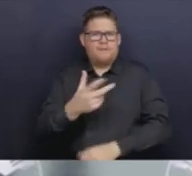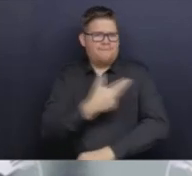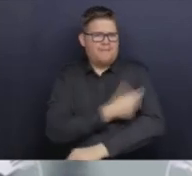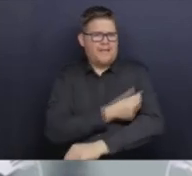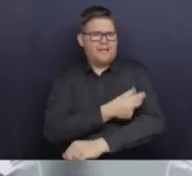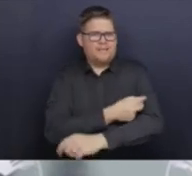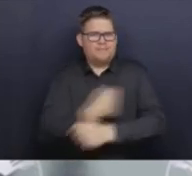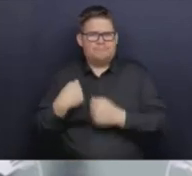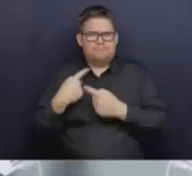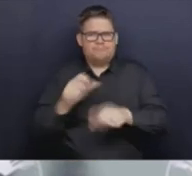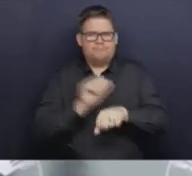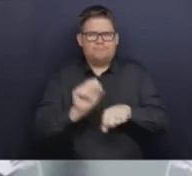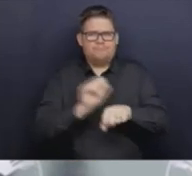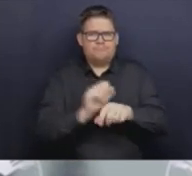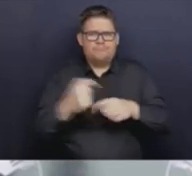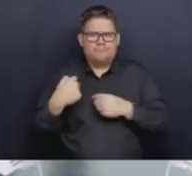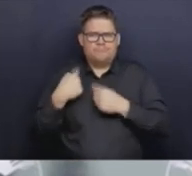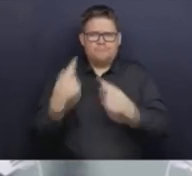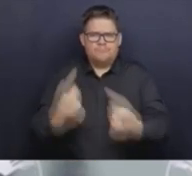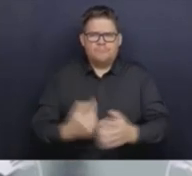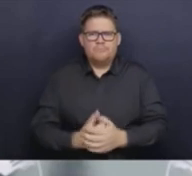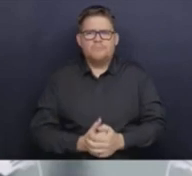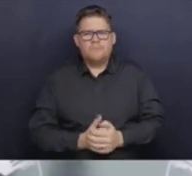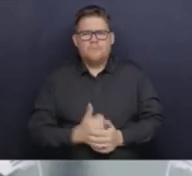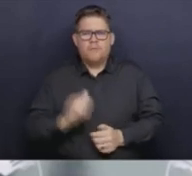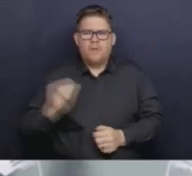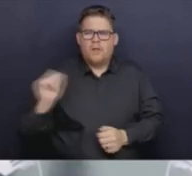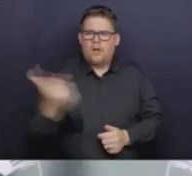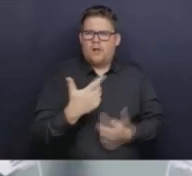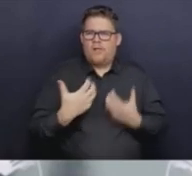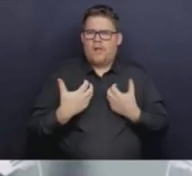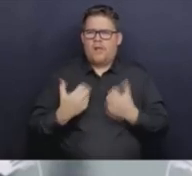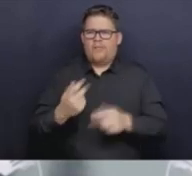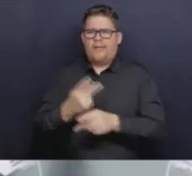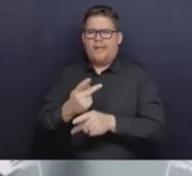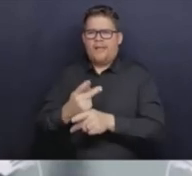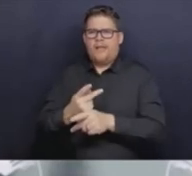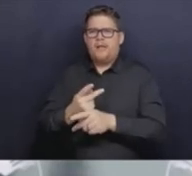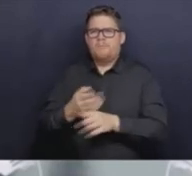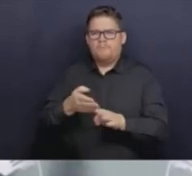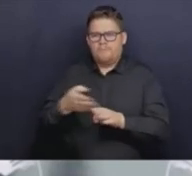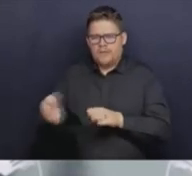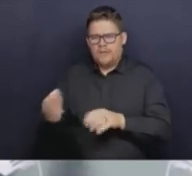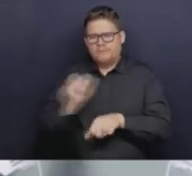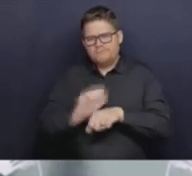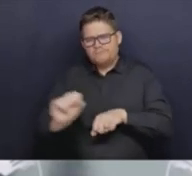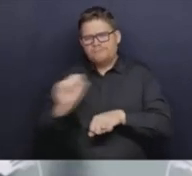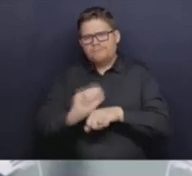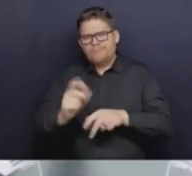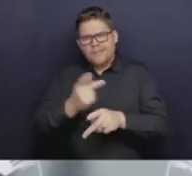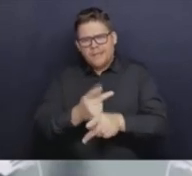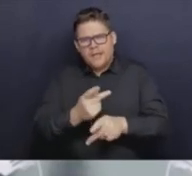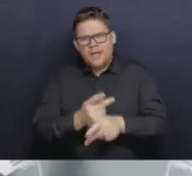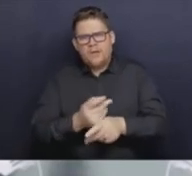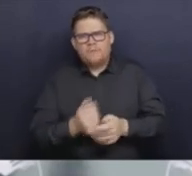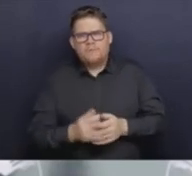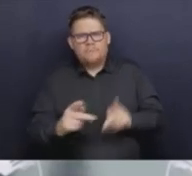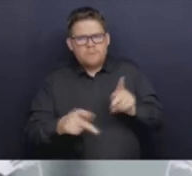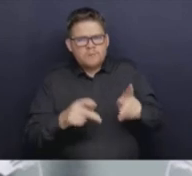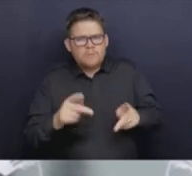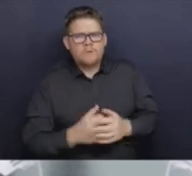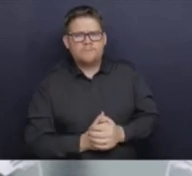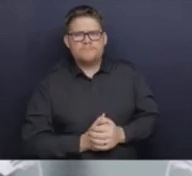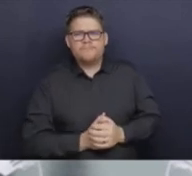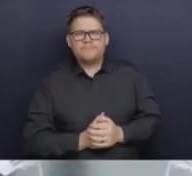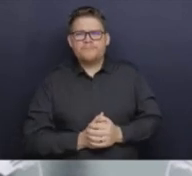and the work that professions are all doing to provide care to people across B.C. Of course, we'll be adding to that scope of practice